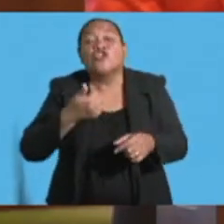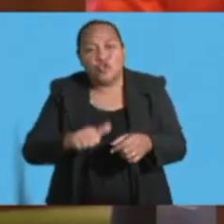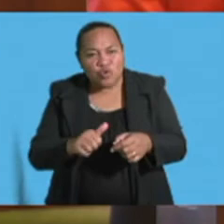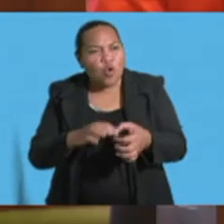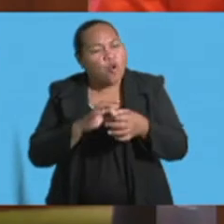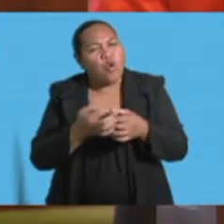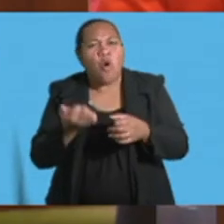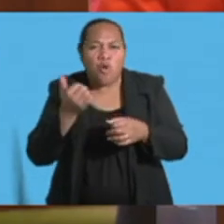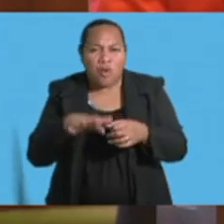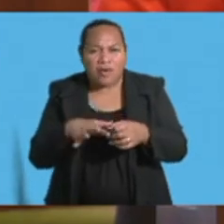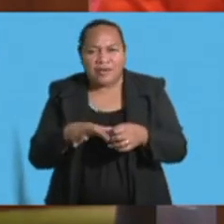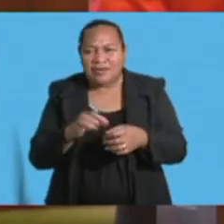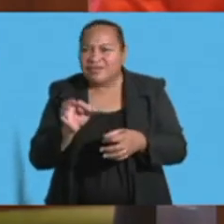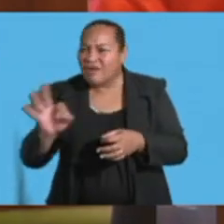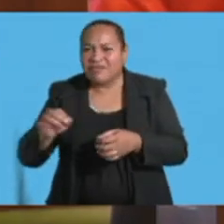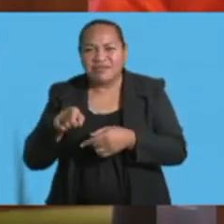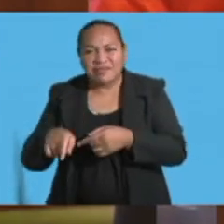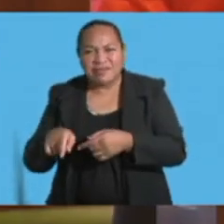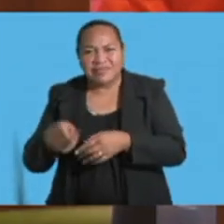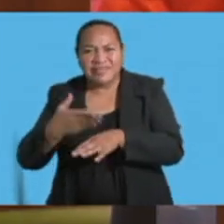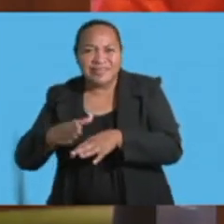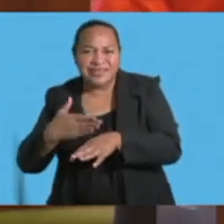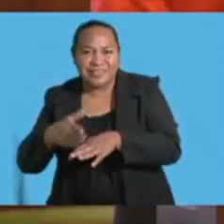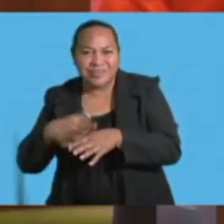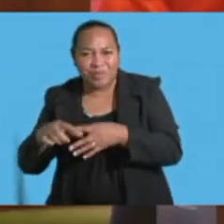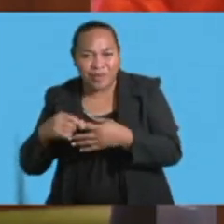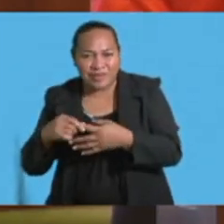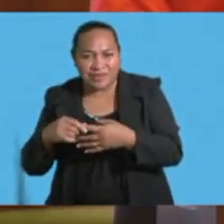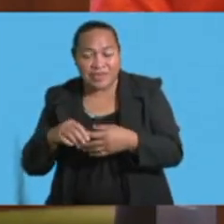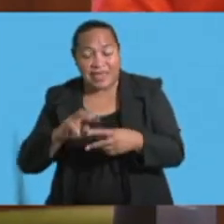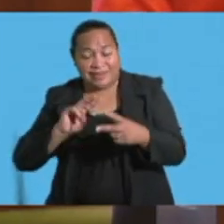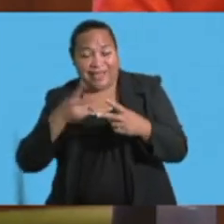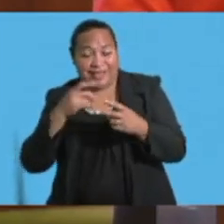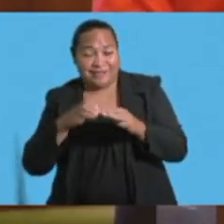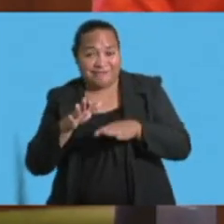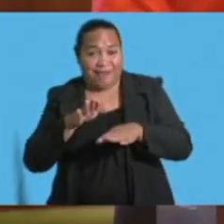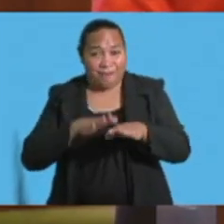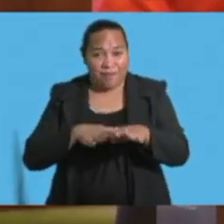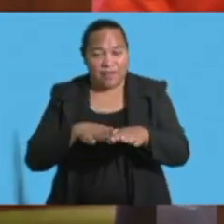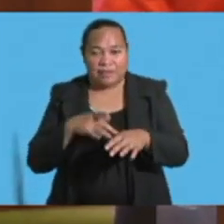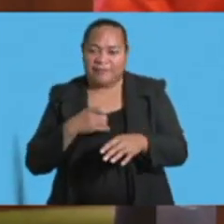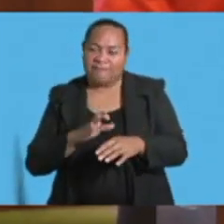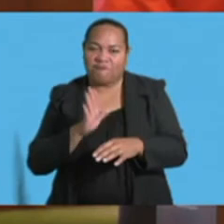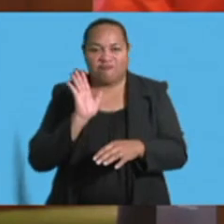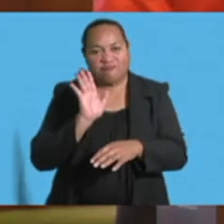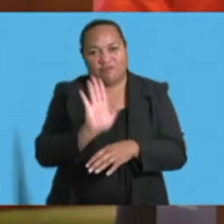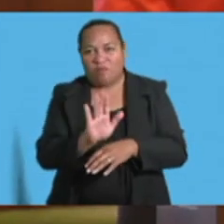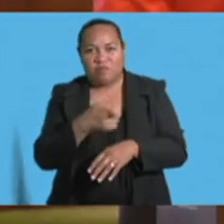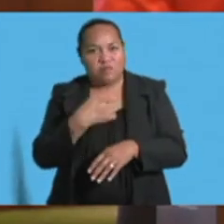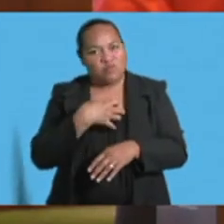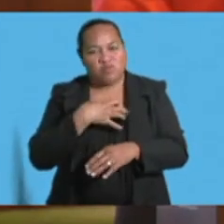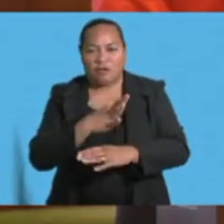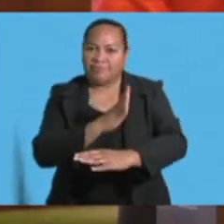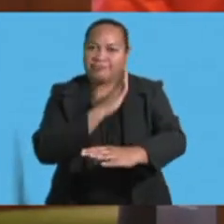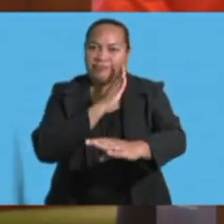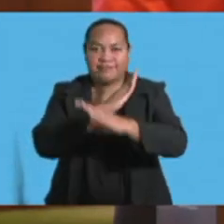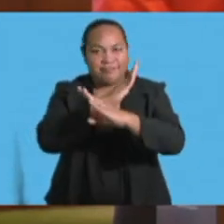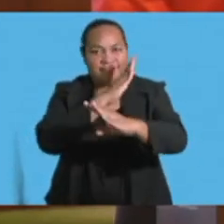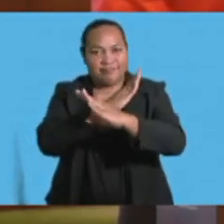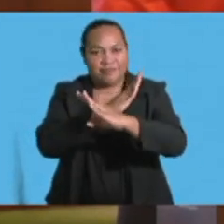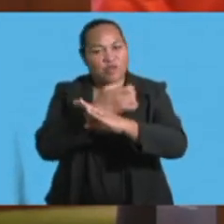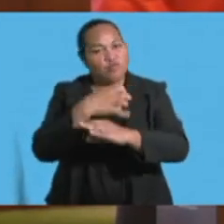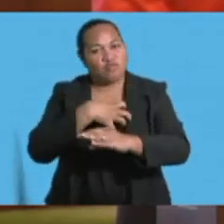instead of plastic bags. The next logical step will be to ban these single-use plastic bags and straws altogether